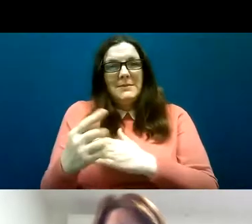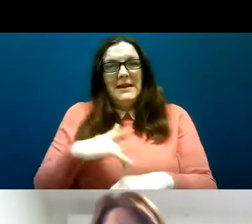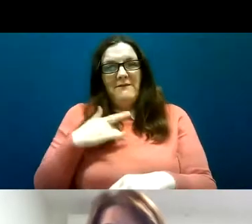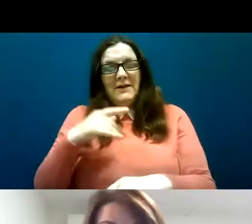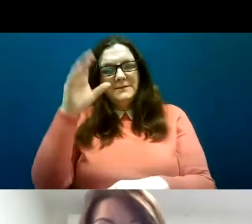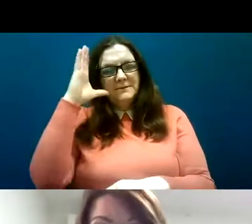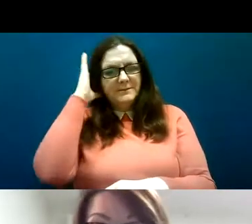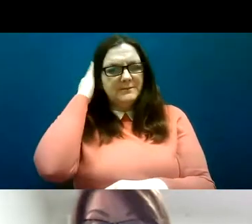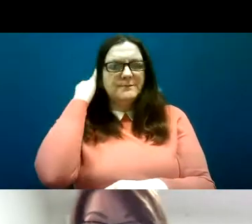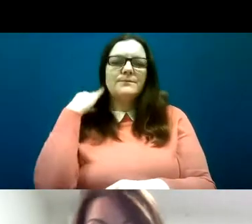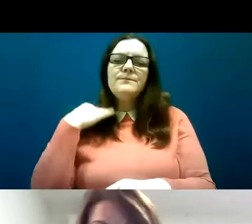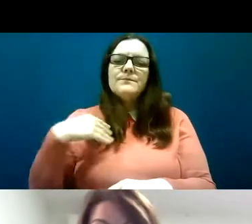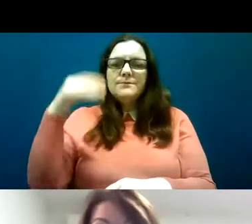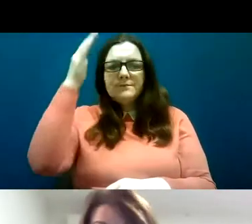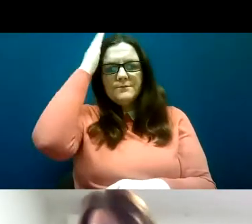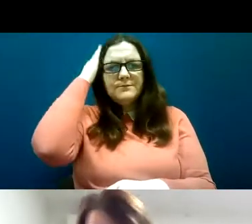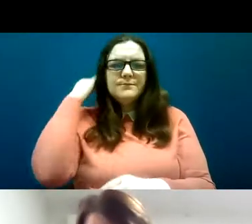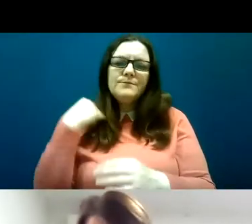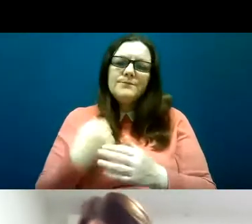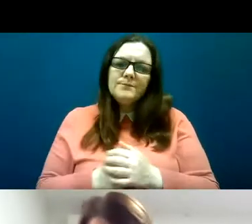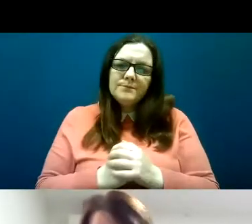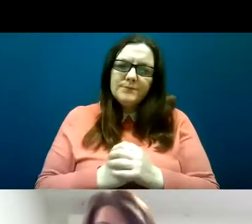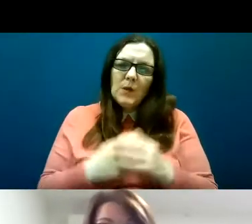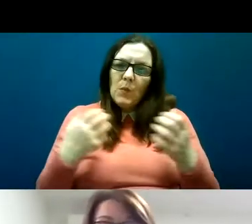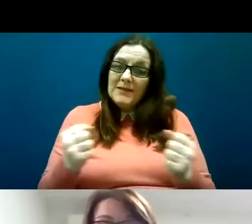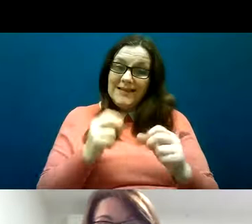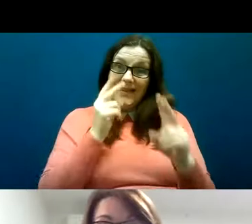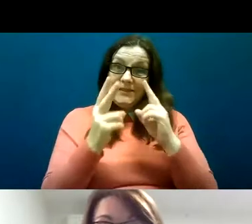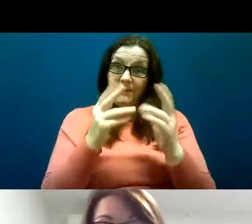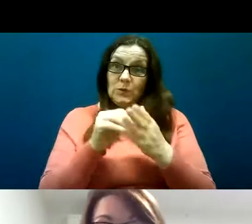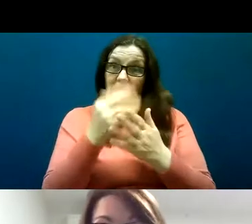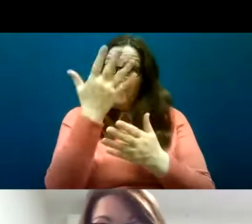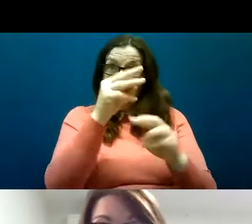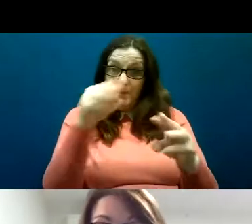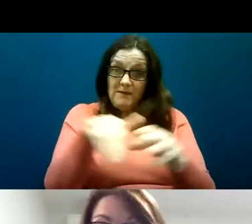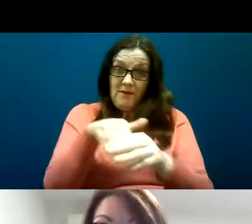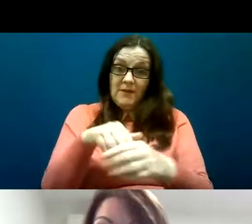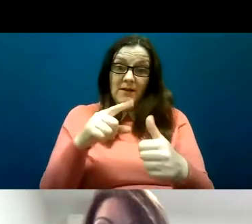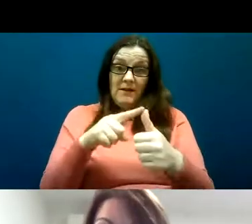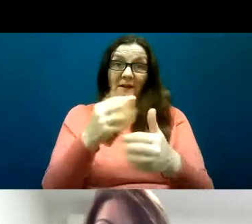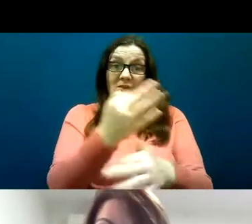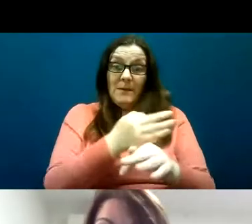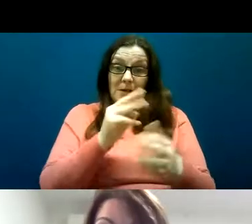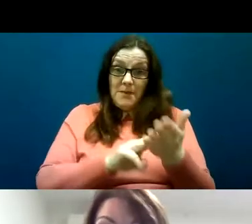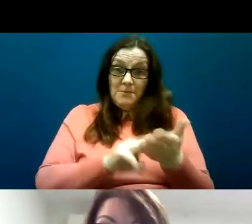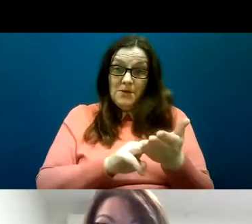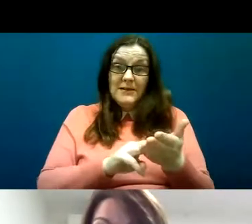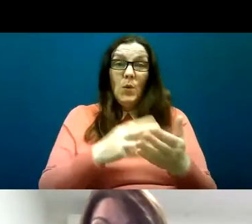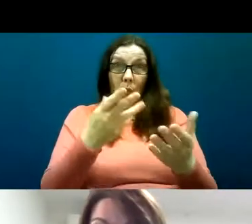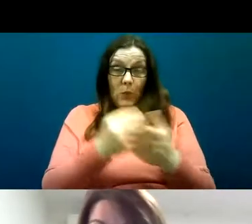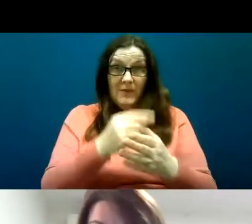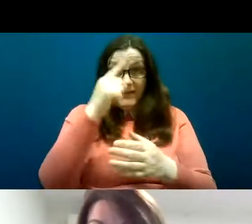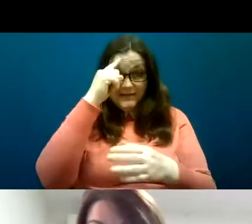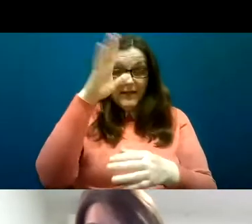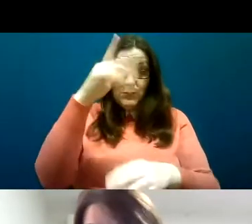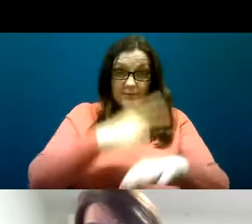then we had interviews with five participants who had a family member with intellectual disability and autism, and four participants with